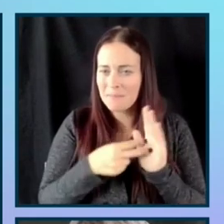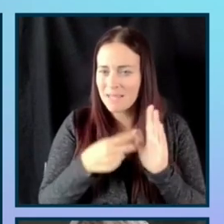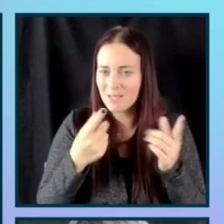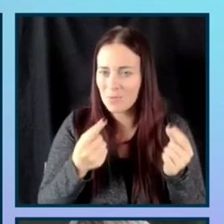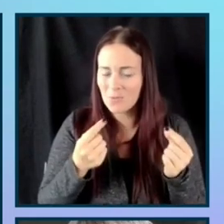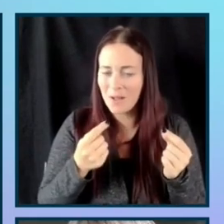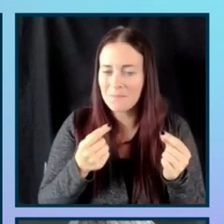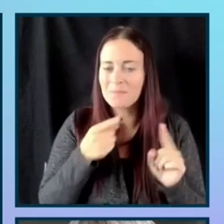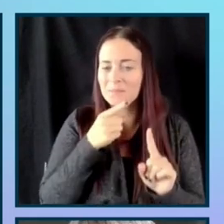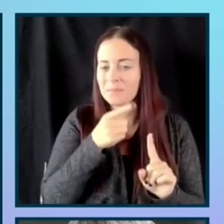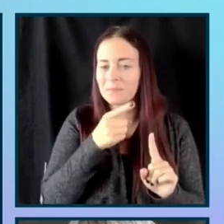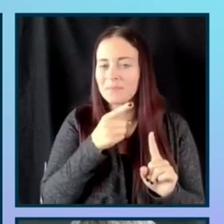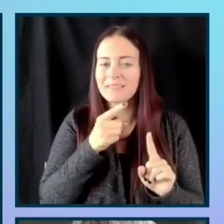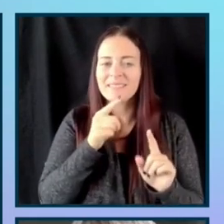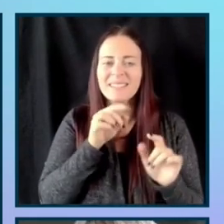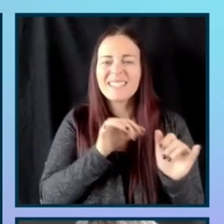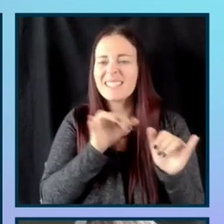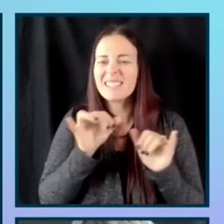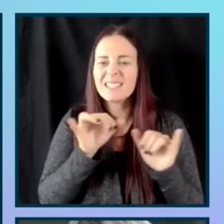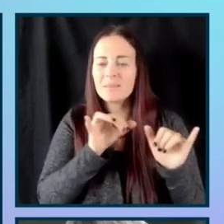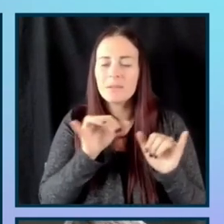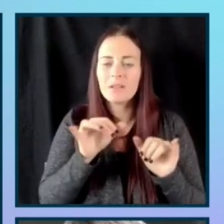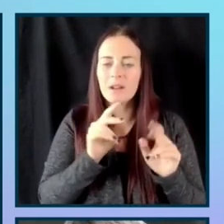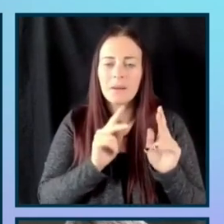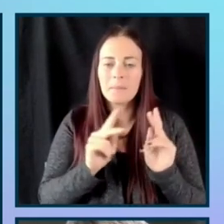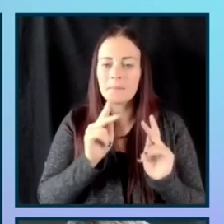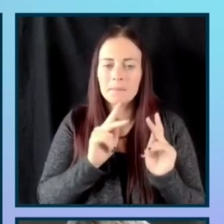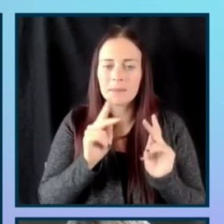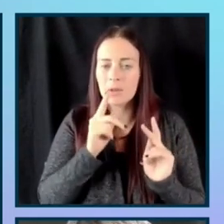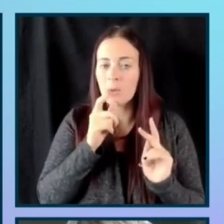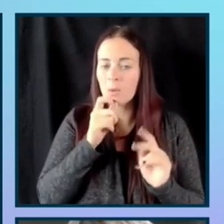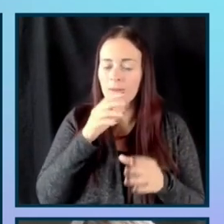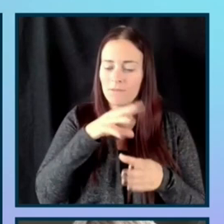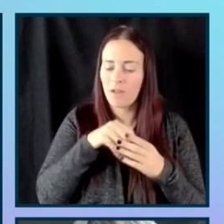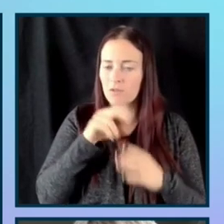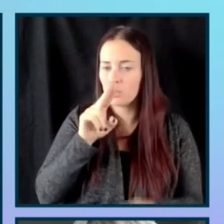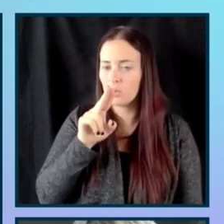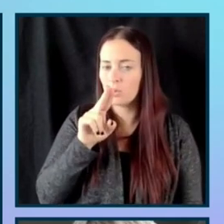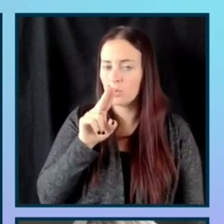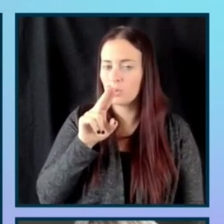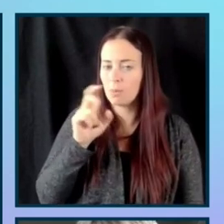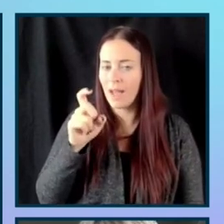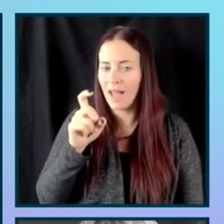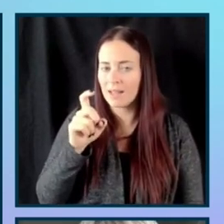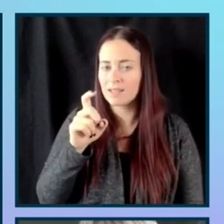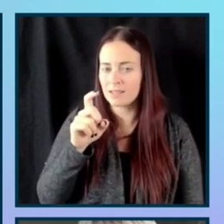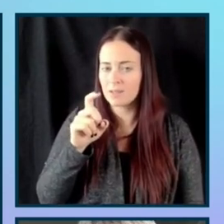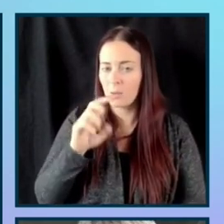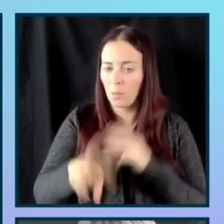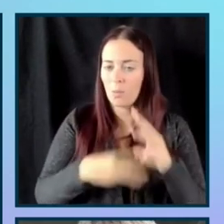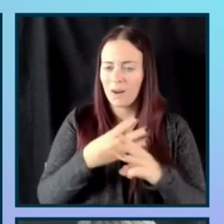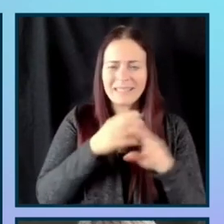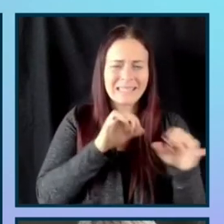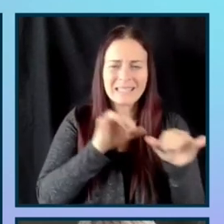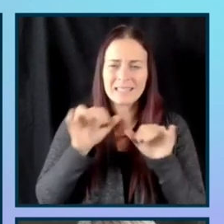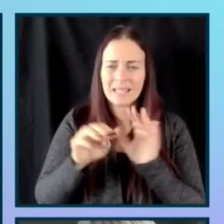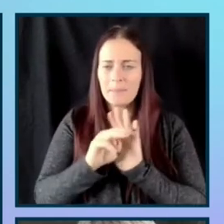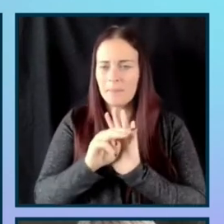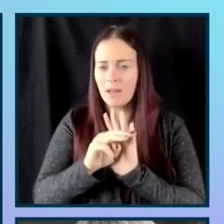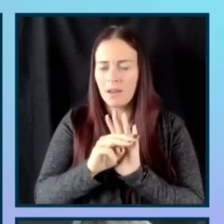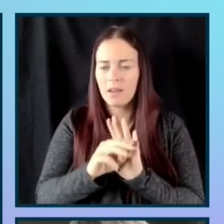similar for folks that are in the UX world. This is very similar similar to the UX maturity model. Um,